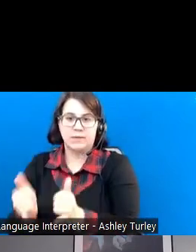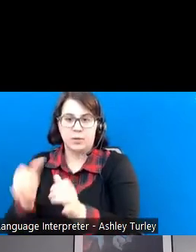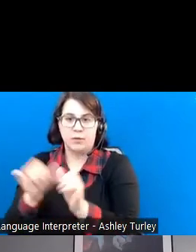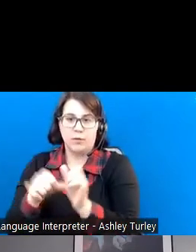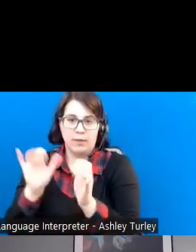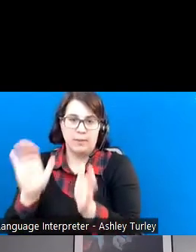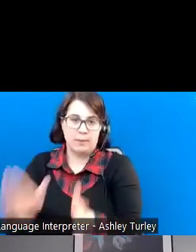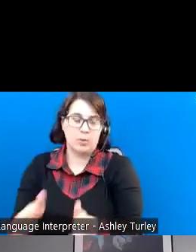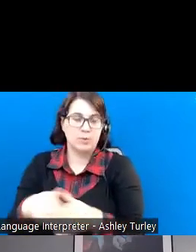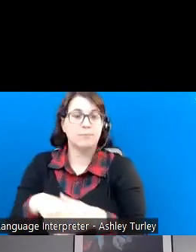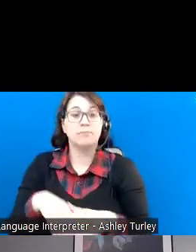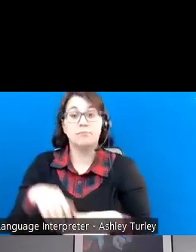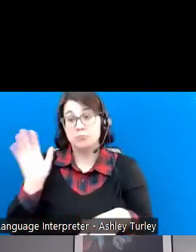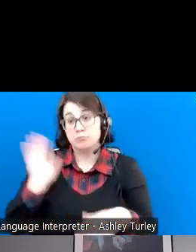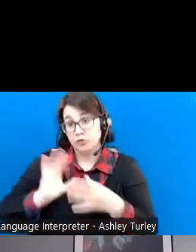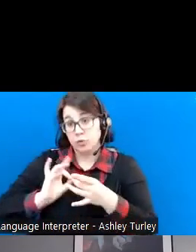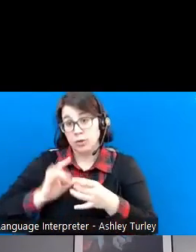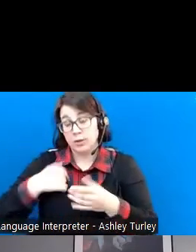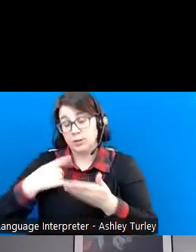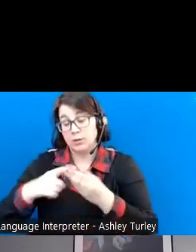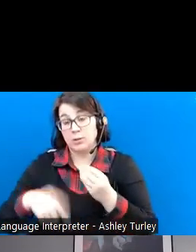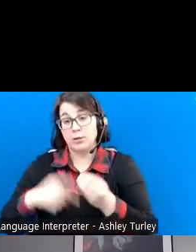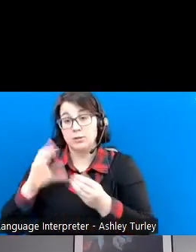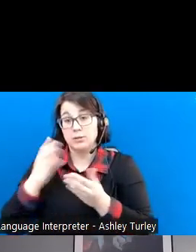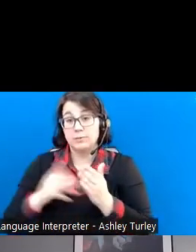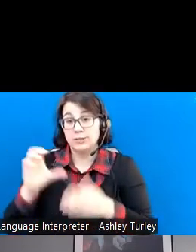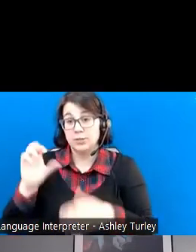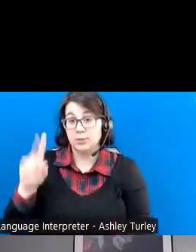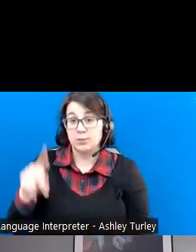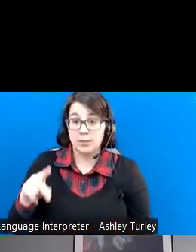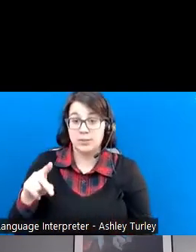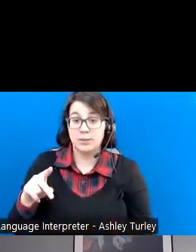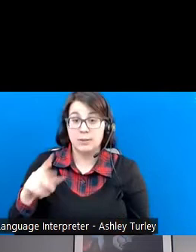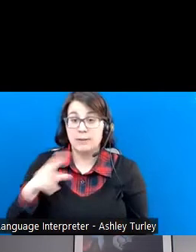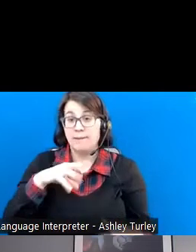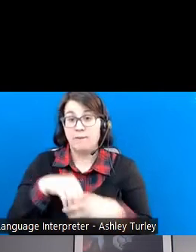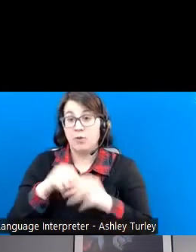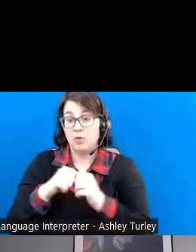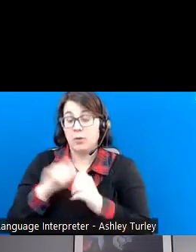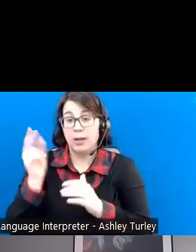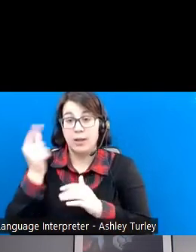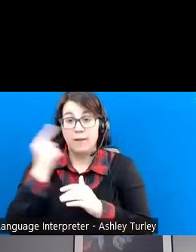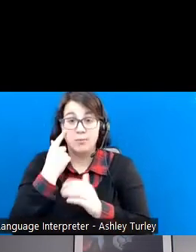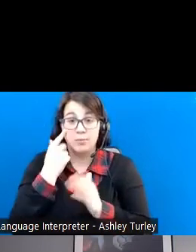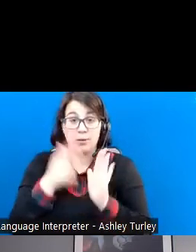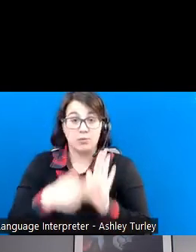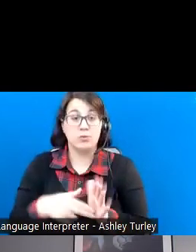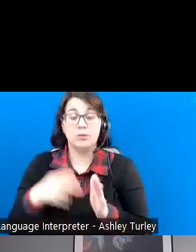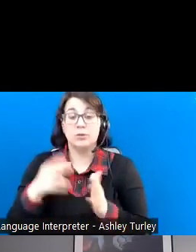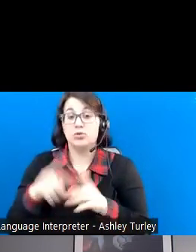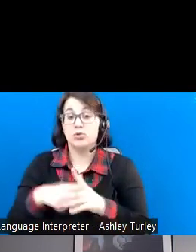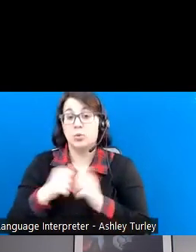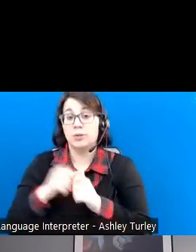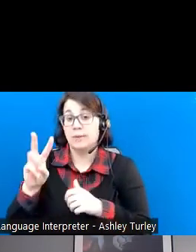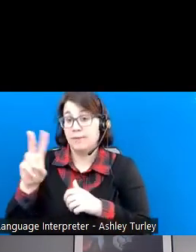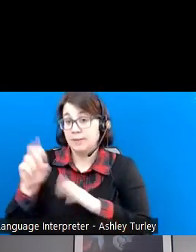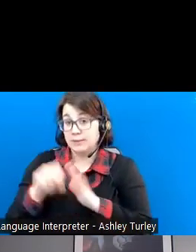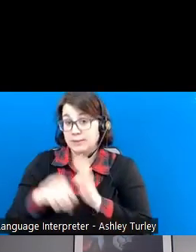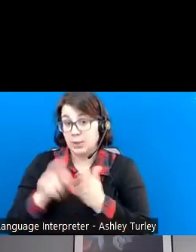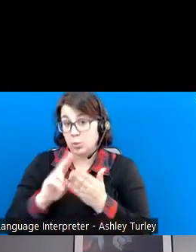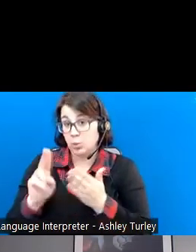Okay, so earlier I talked about how some CRPs are involved in government contracting. we'll start with the Western Union State Use Program here first.